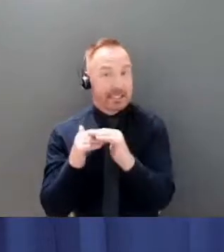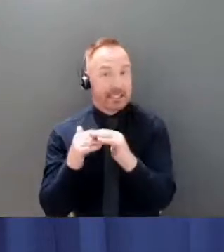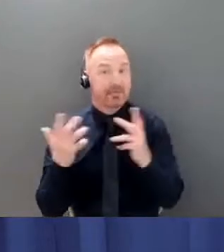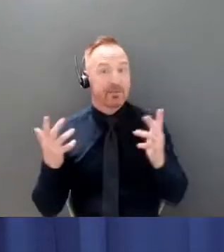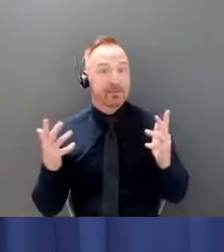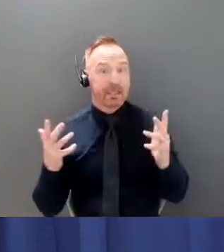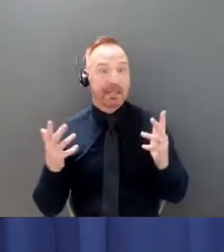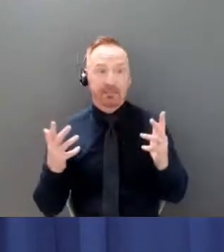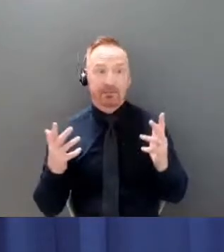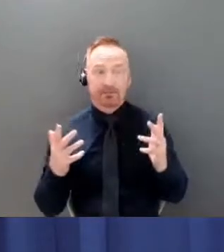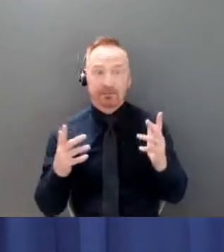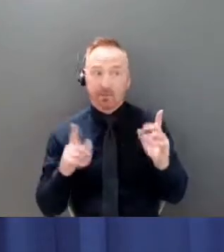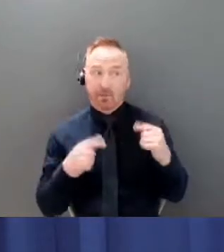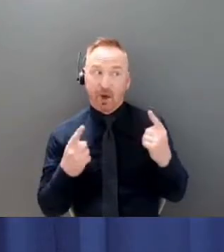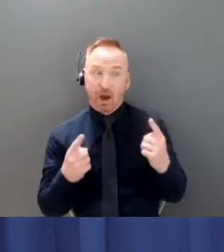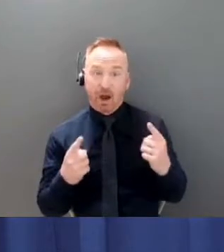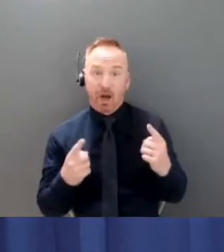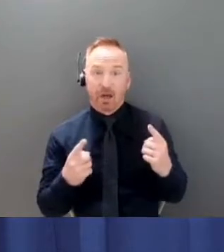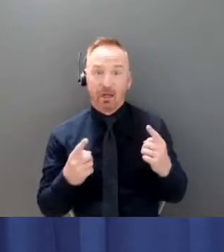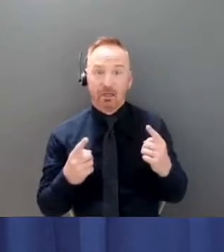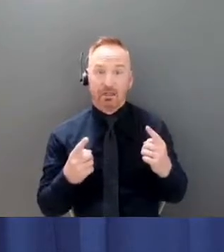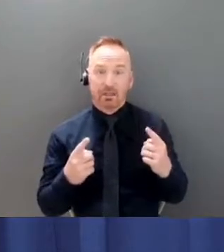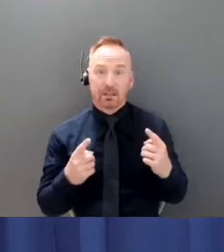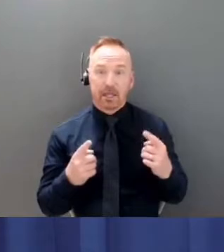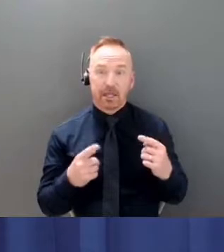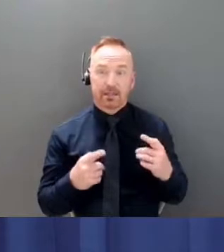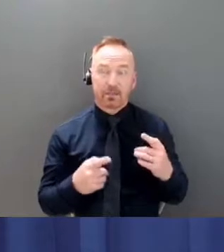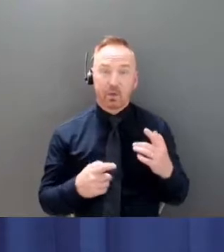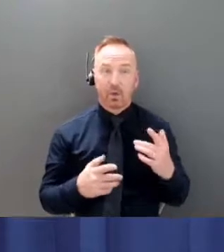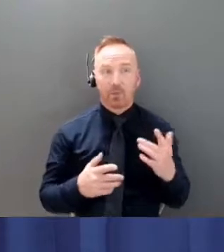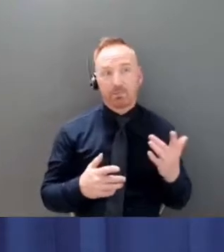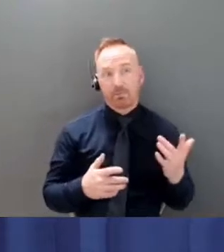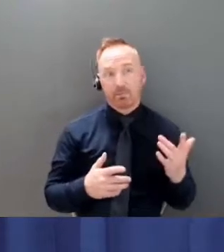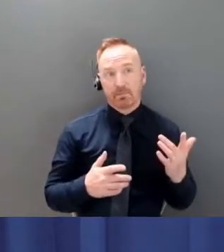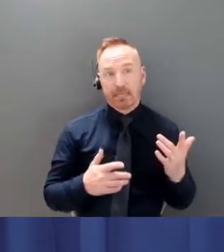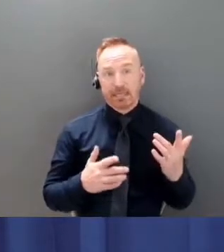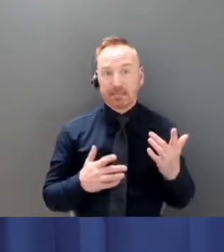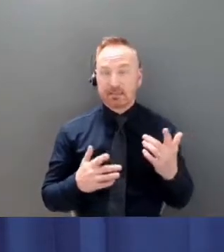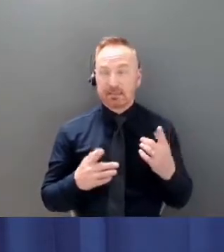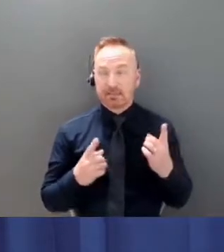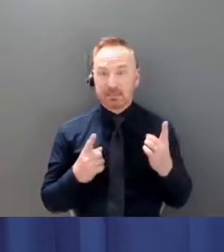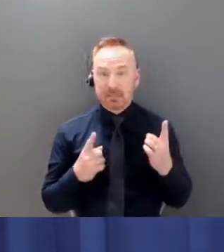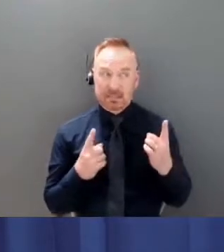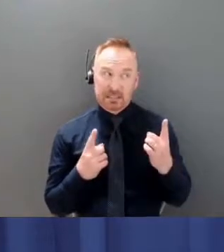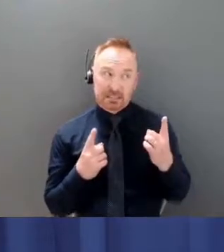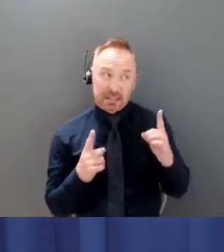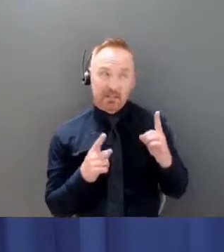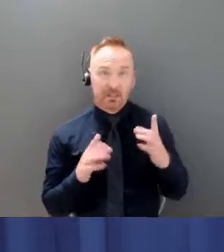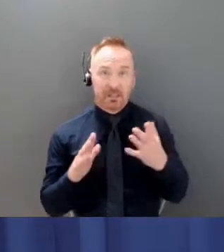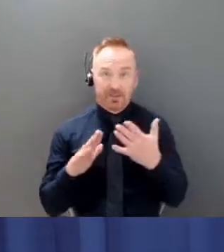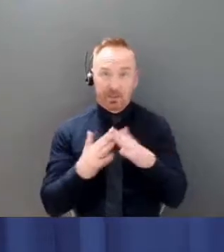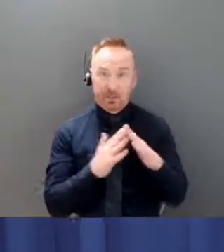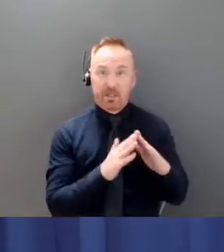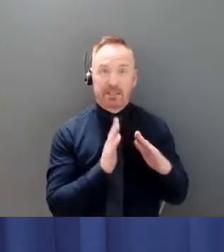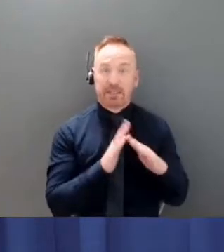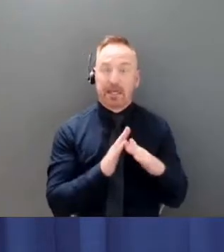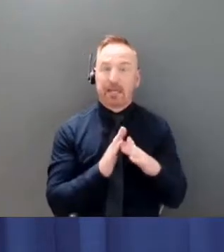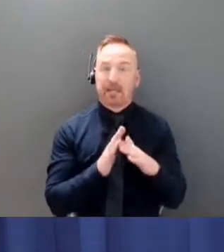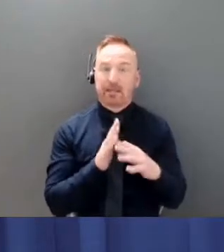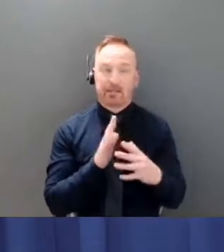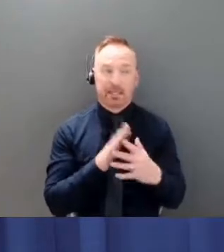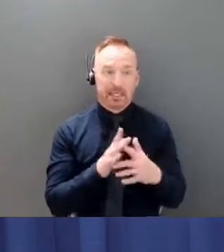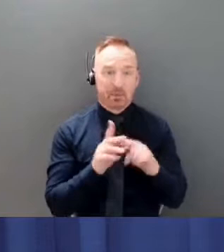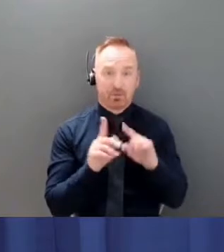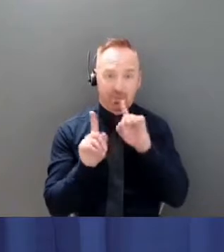seeing early success of of communities responding responding responding rapidly. And and I think with our assistance,